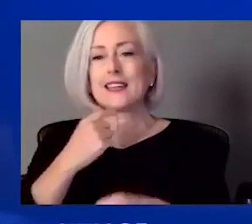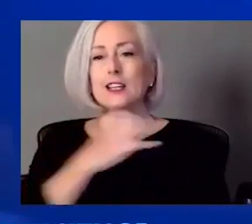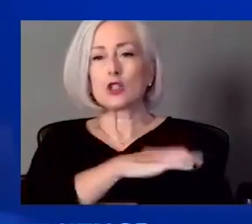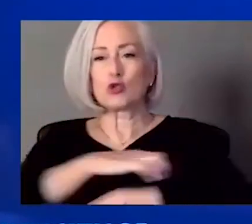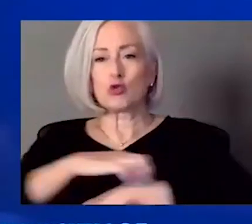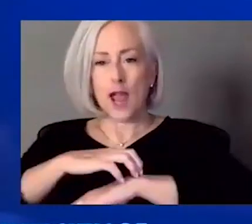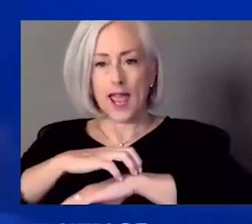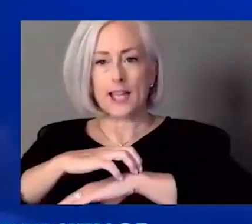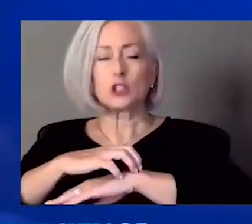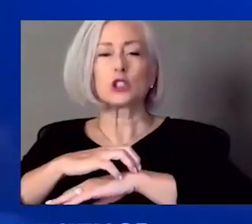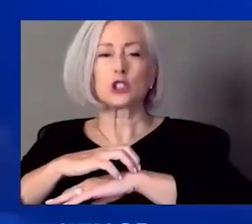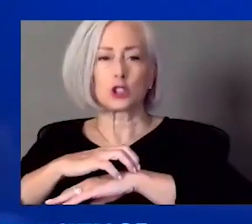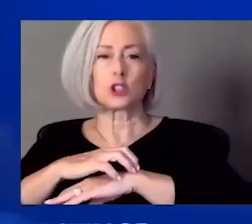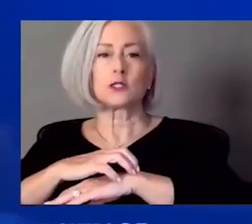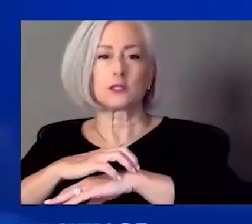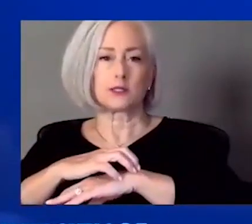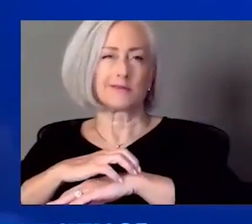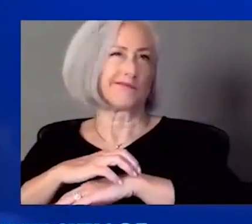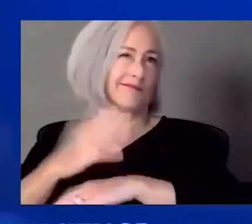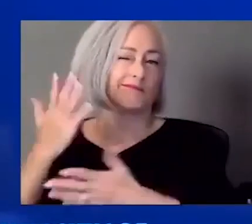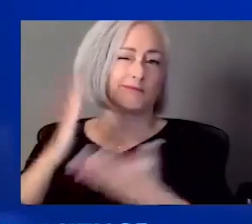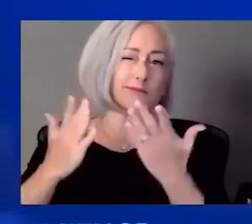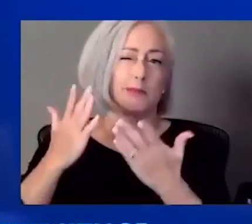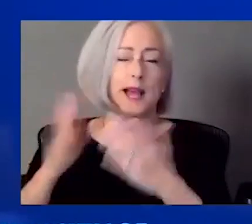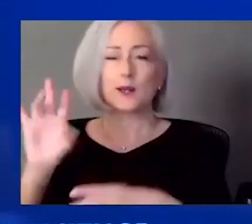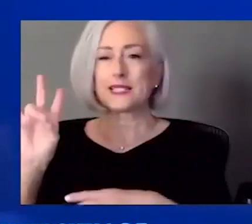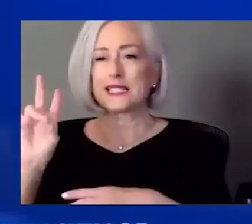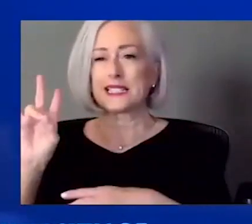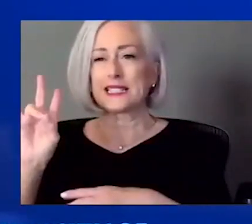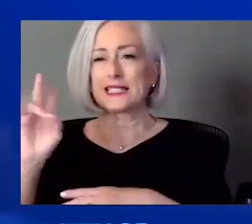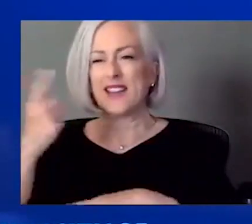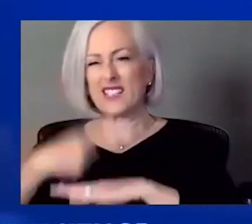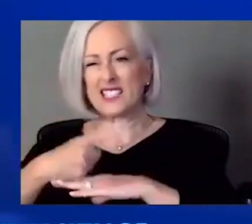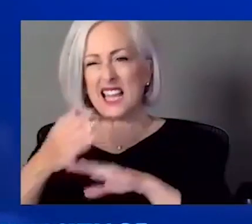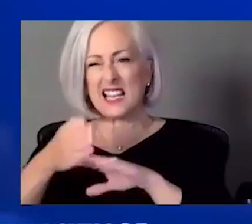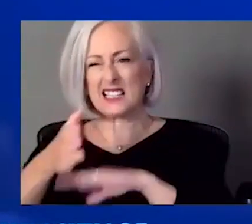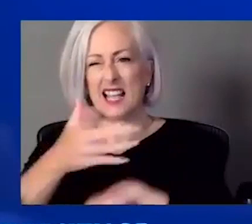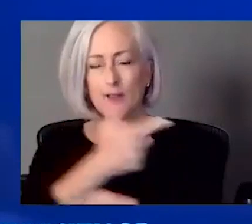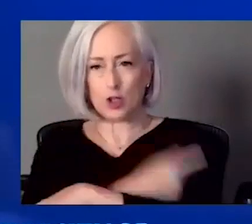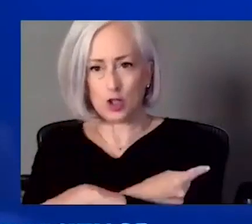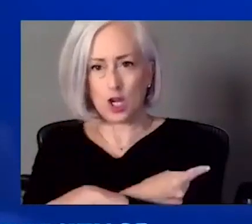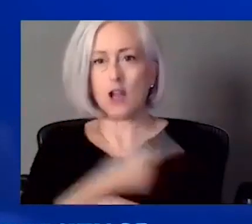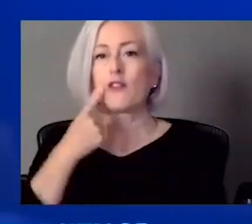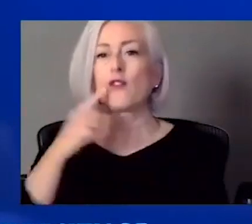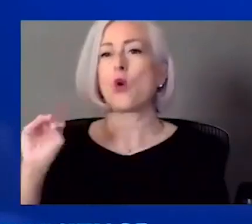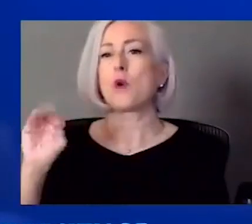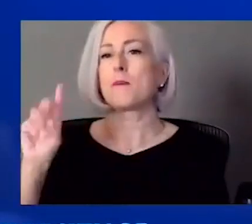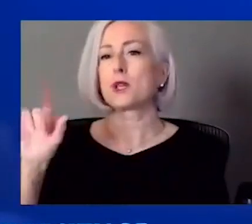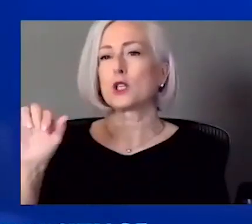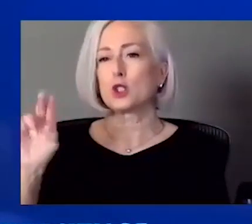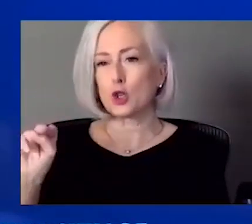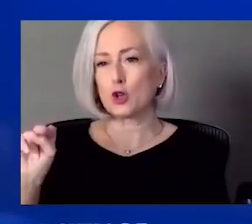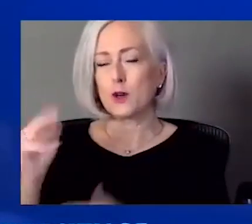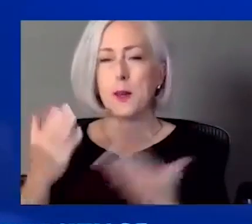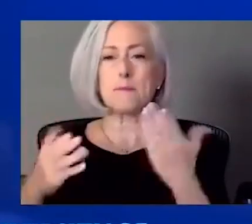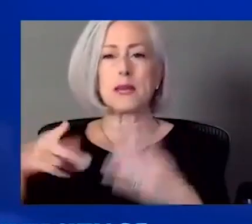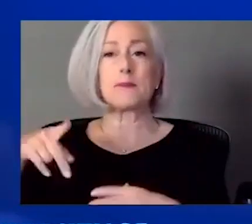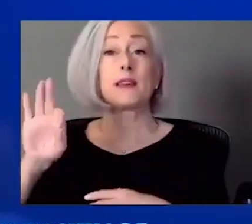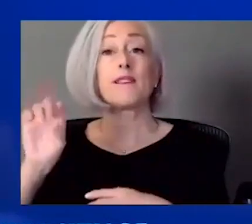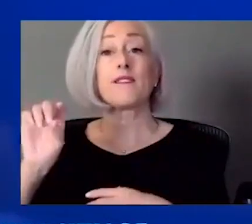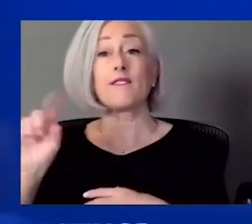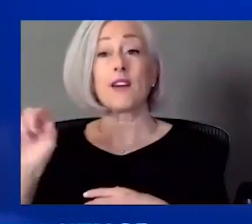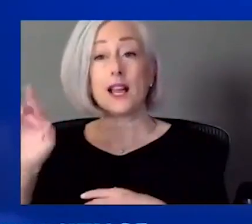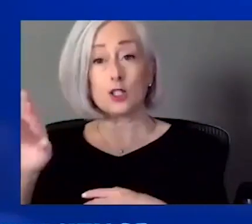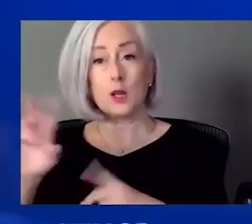uh, issue by seven days, I think maybe more so for the Moderna, um, than the Pfizer, but I could be wrong on that. But I think two months out,